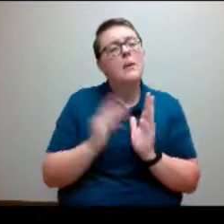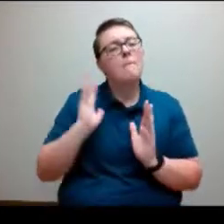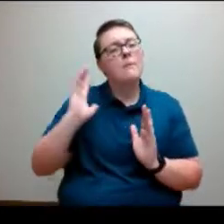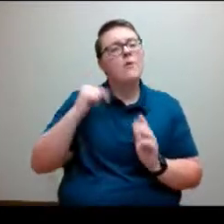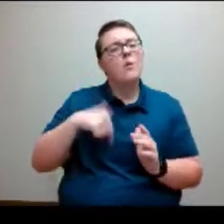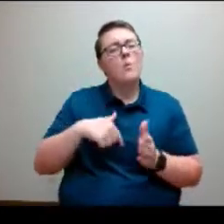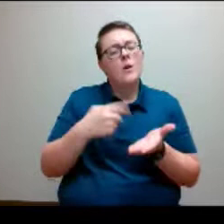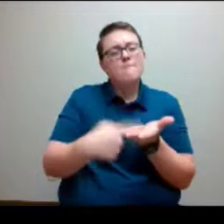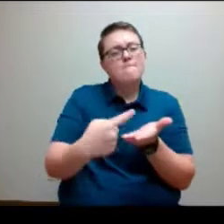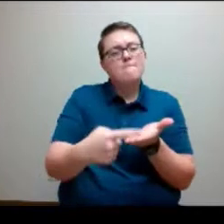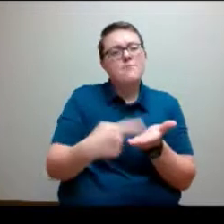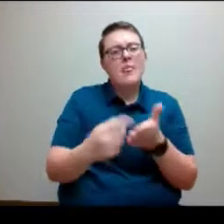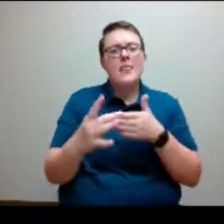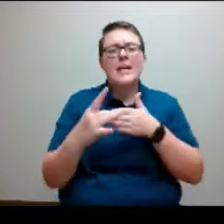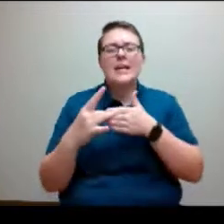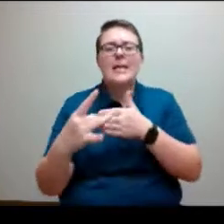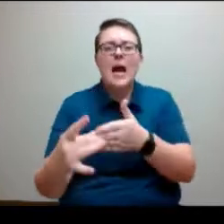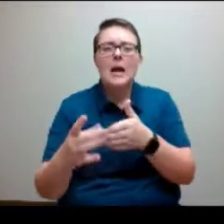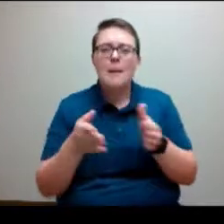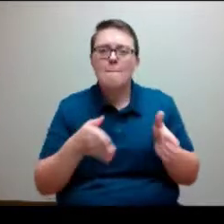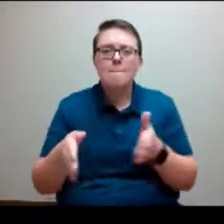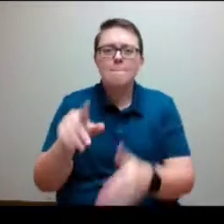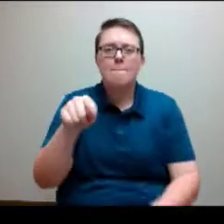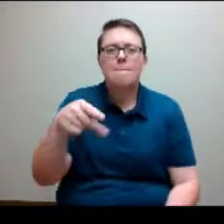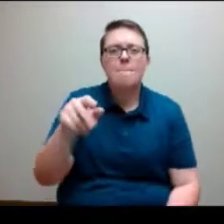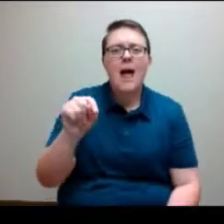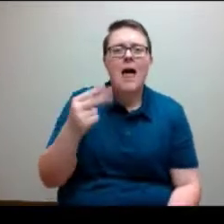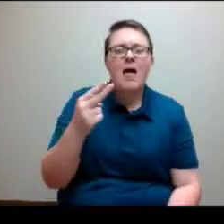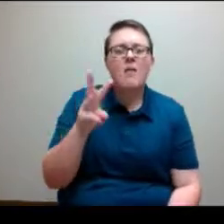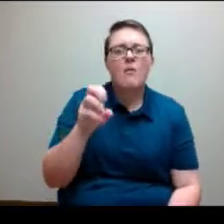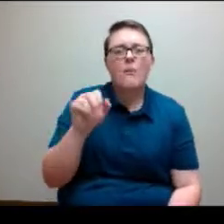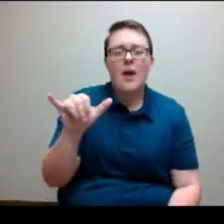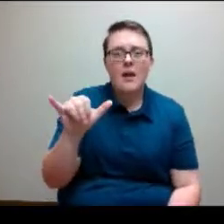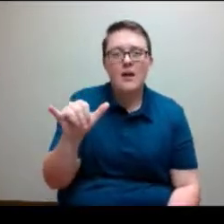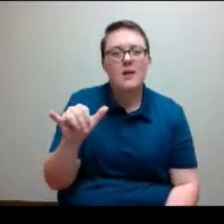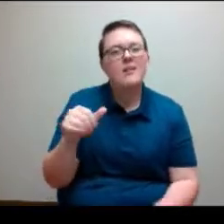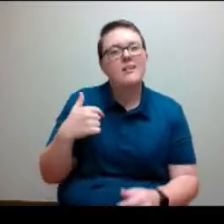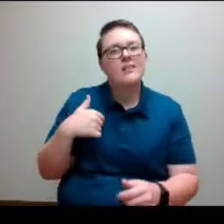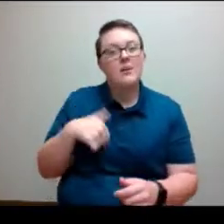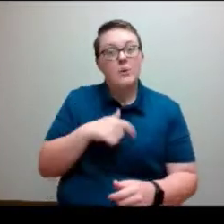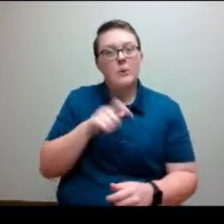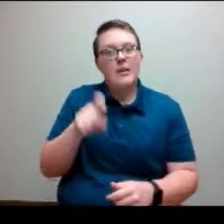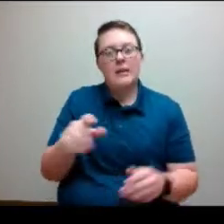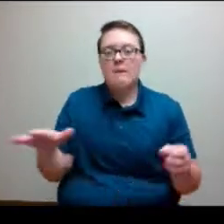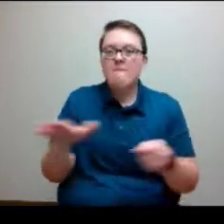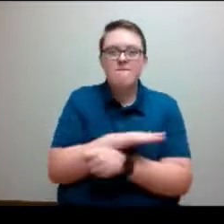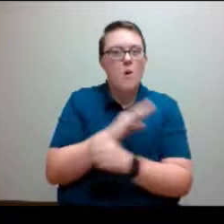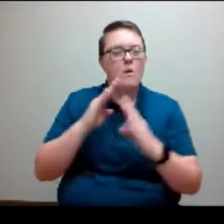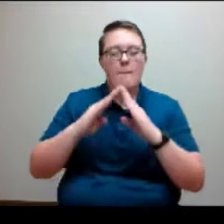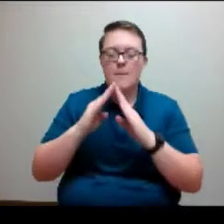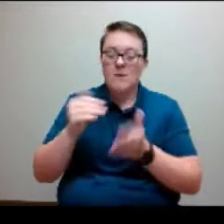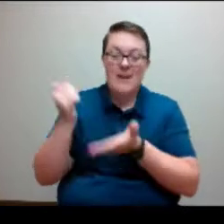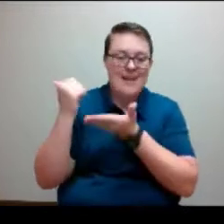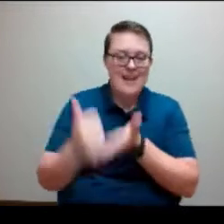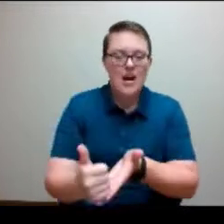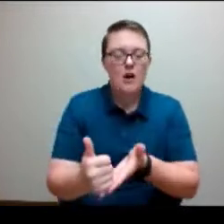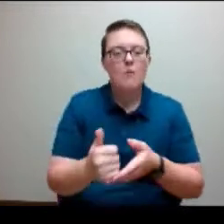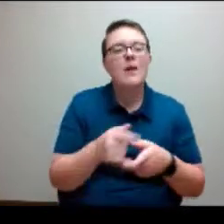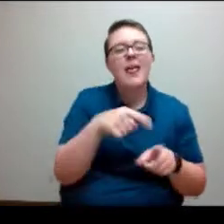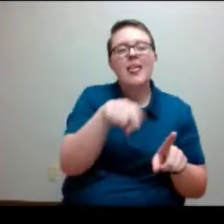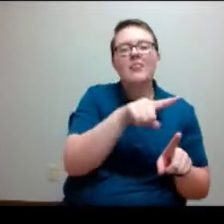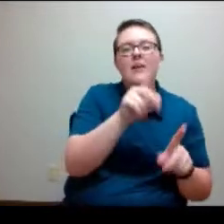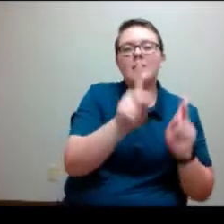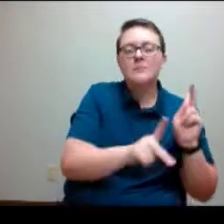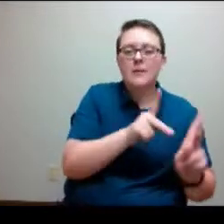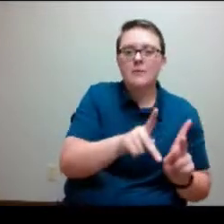it's a, it takes a village kind of effort and these folks are right there with us on the front lines. They, they experience it a little bit differently, but we